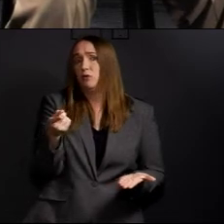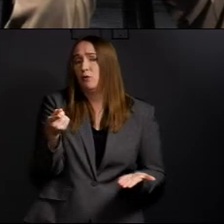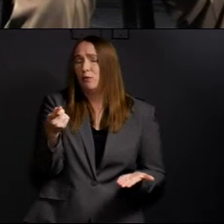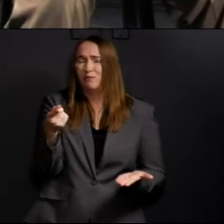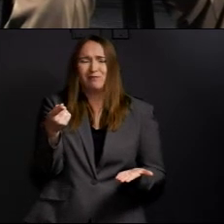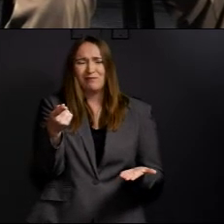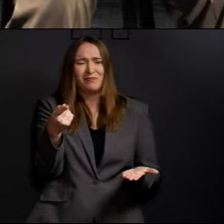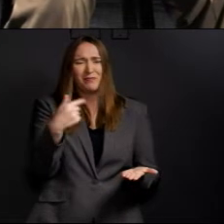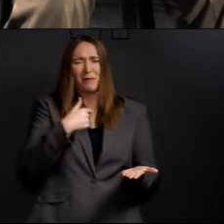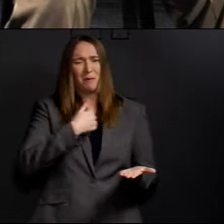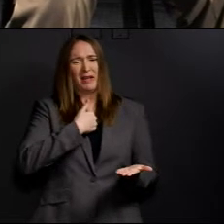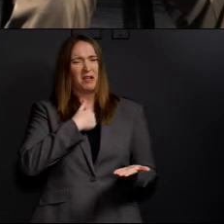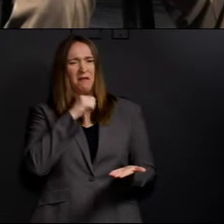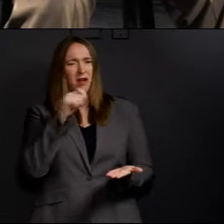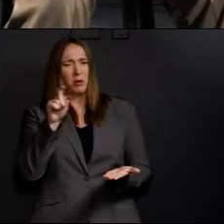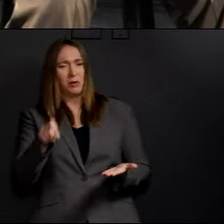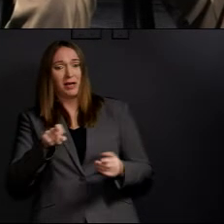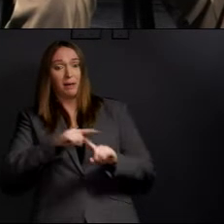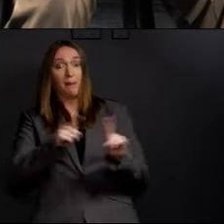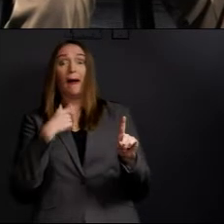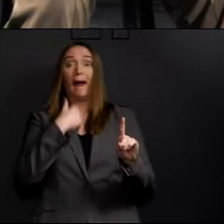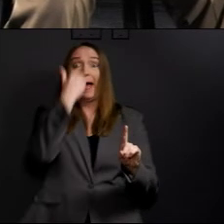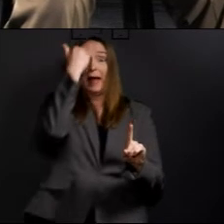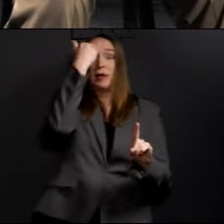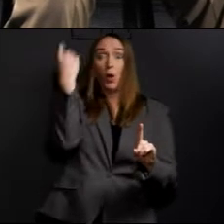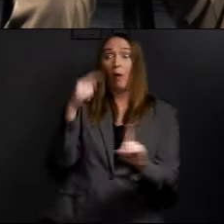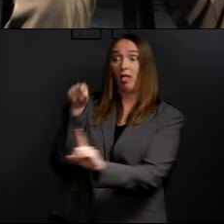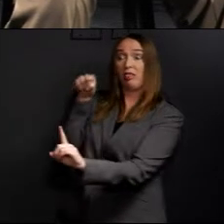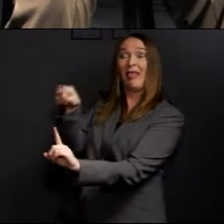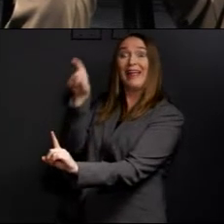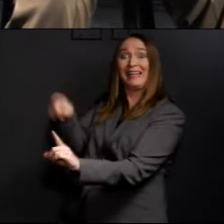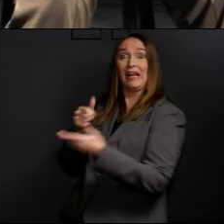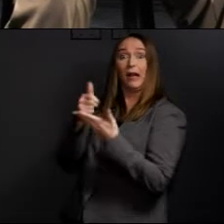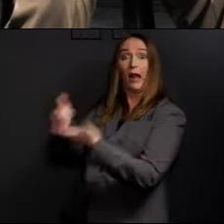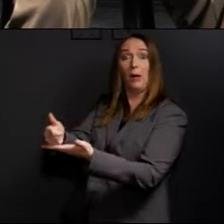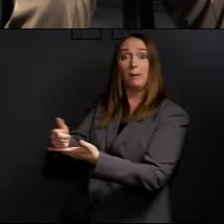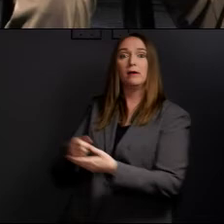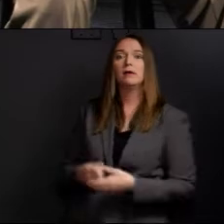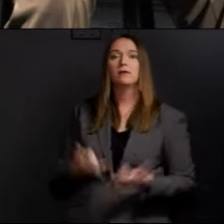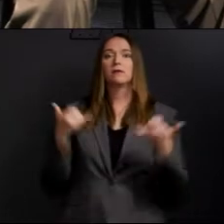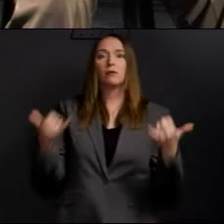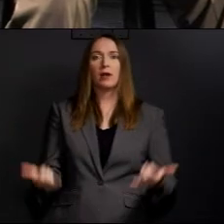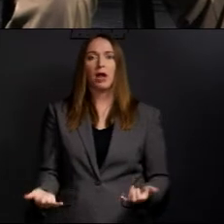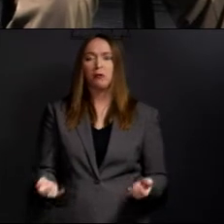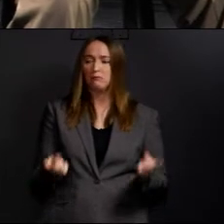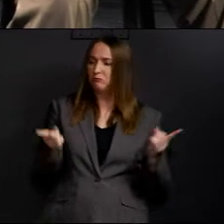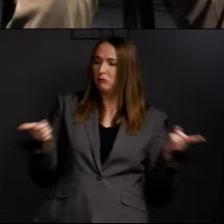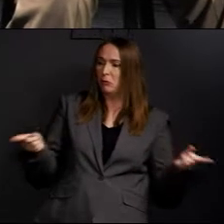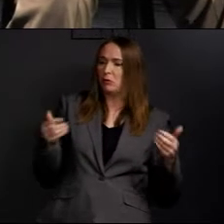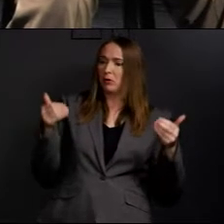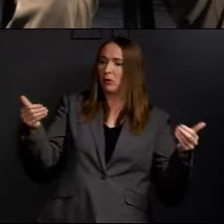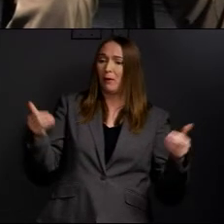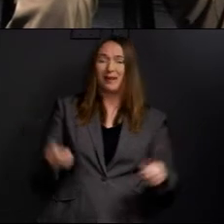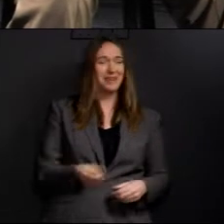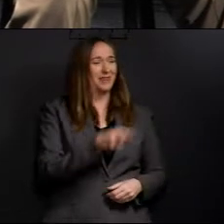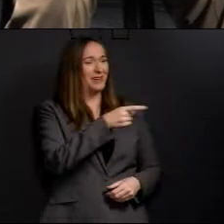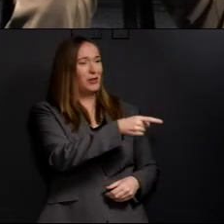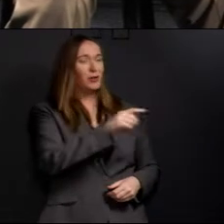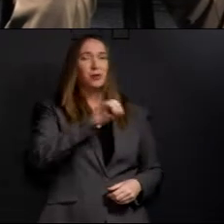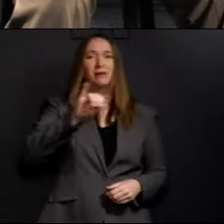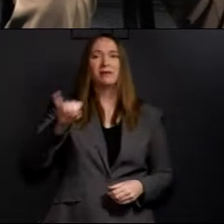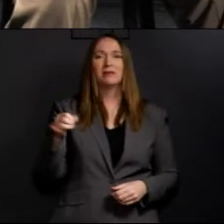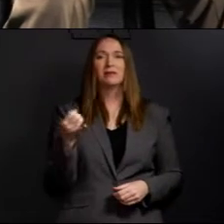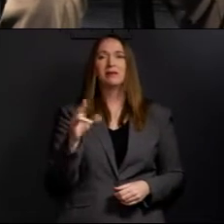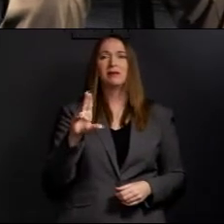you may know someone who has an immediate need. So I want to let y'all do a brief update. Jungus, I believe you're going to begin with your